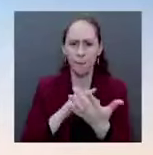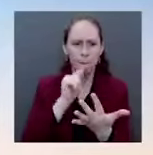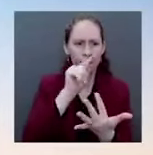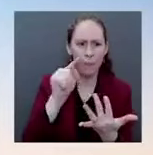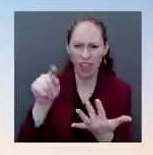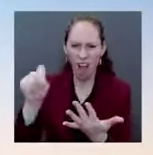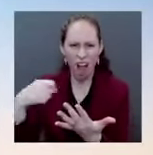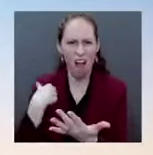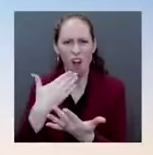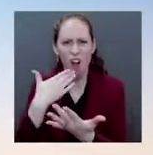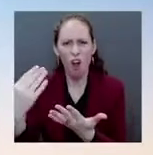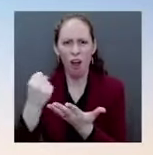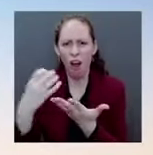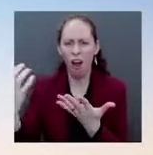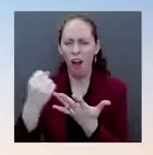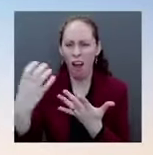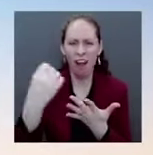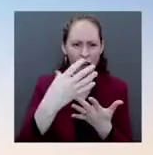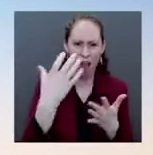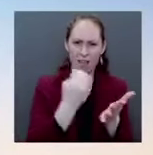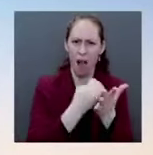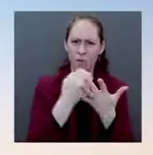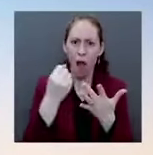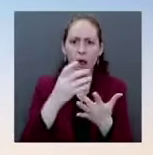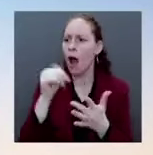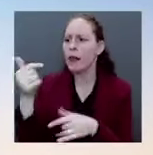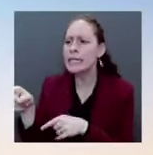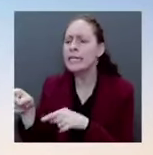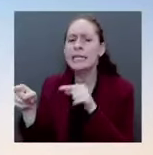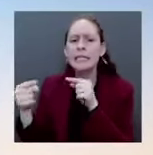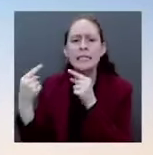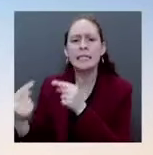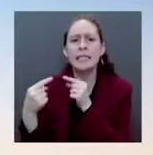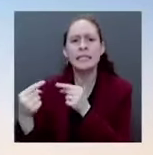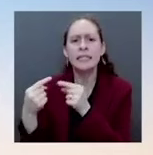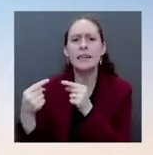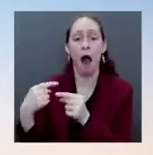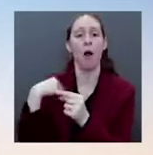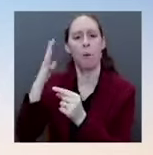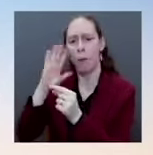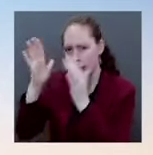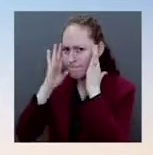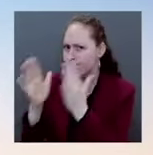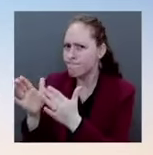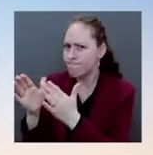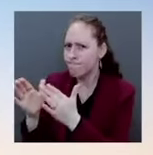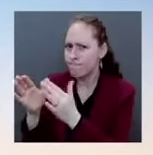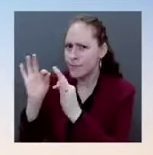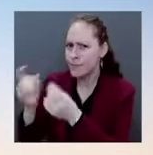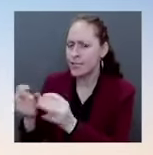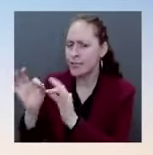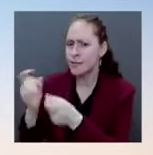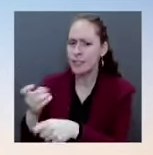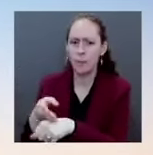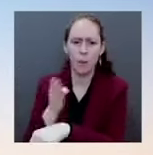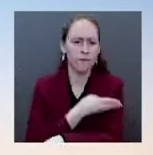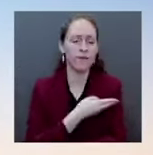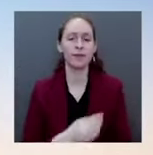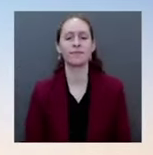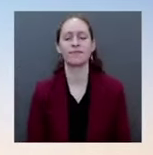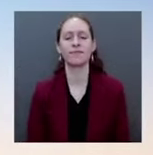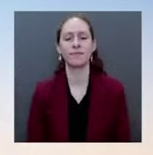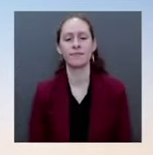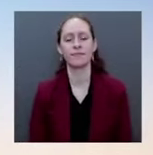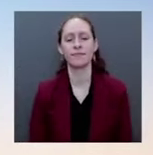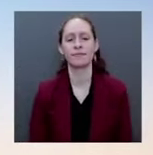And thank you, Brian, for being here. I have a quick question on some of the practical matters that you've talked about. Are you taking any steps to help